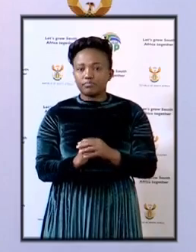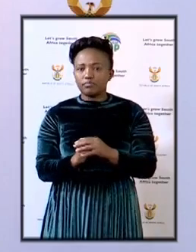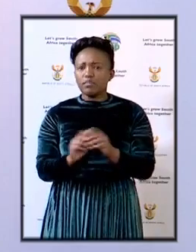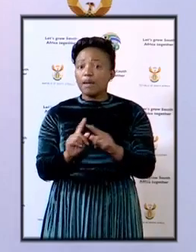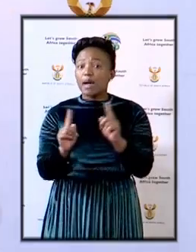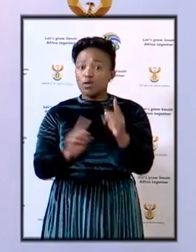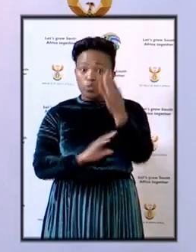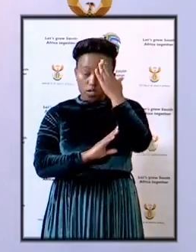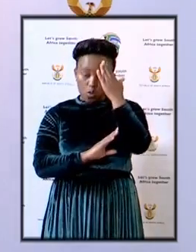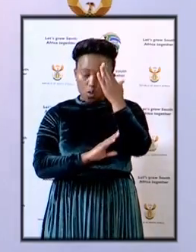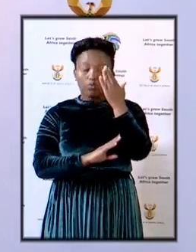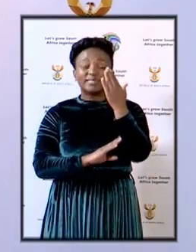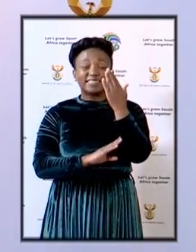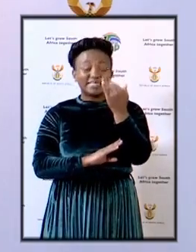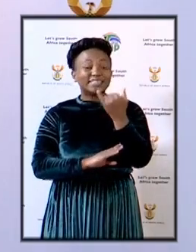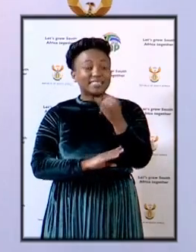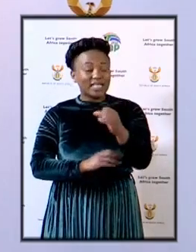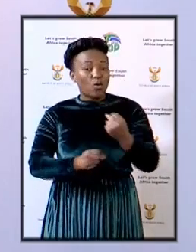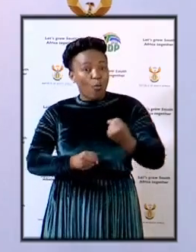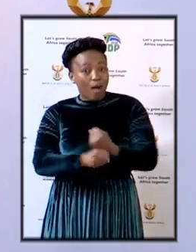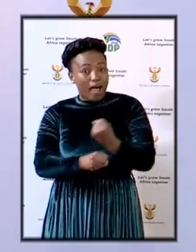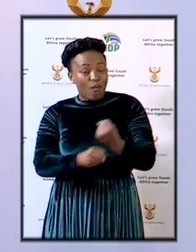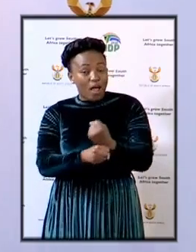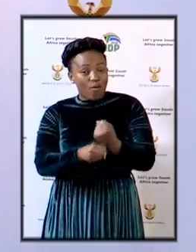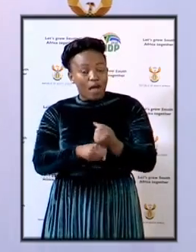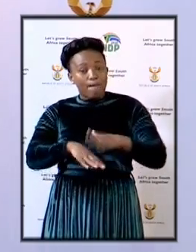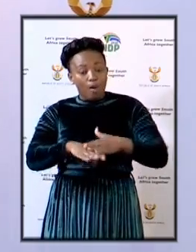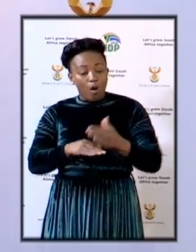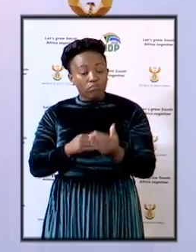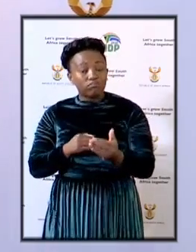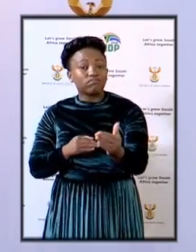that still a lot of work lies ahead.